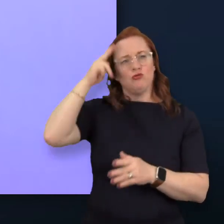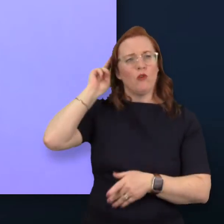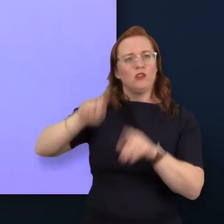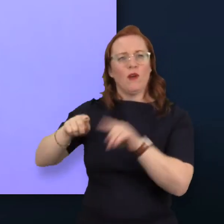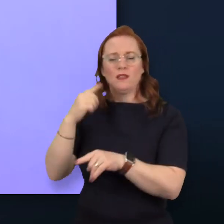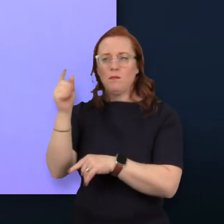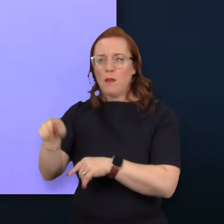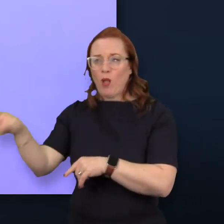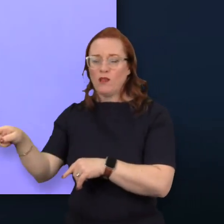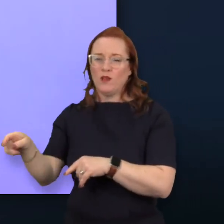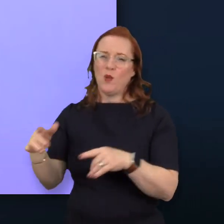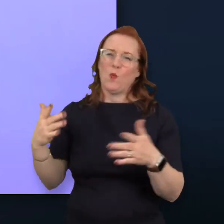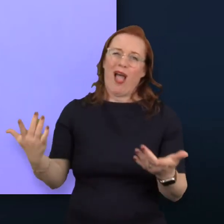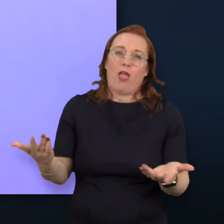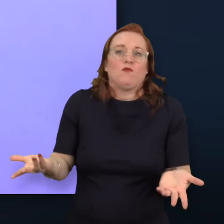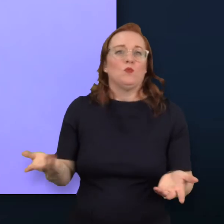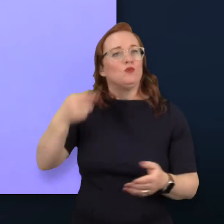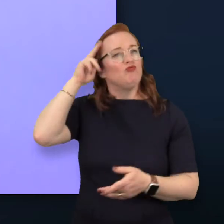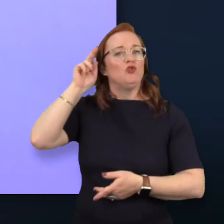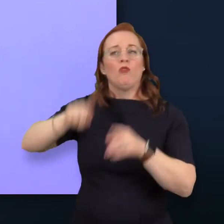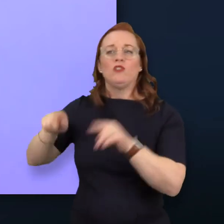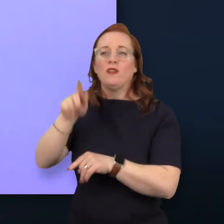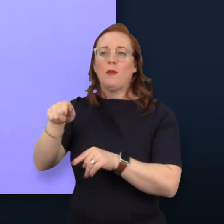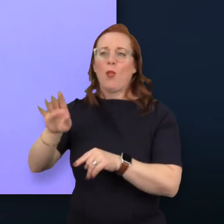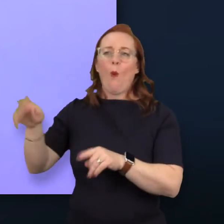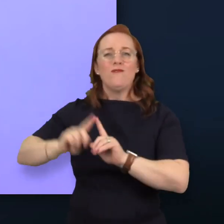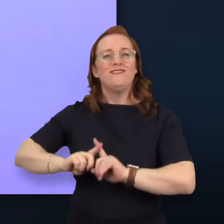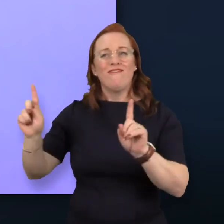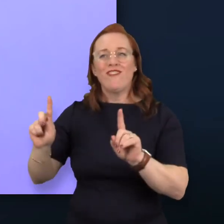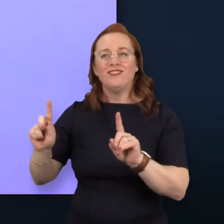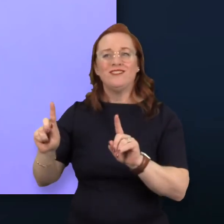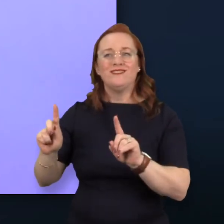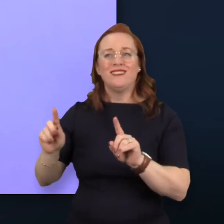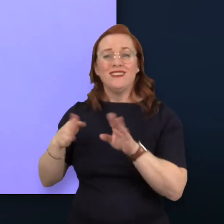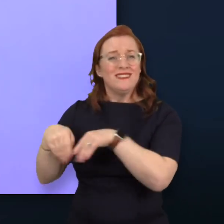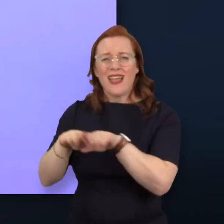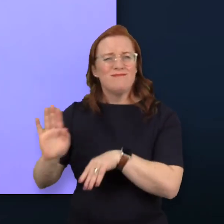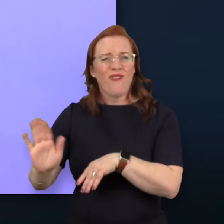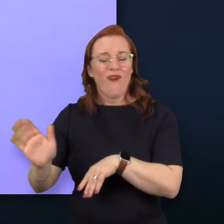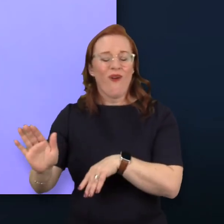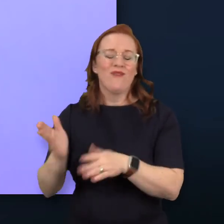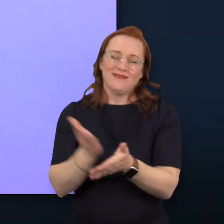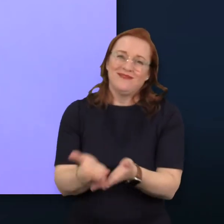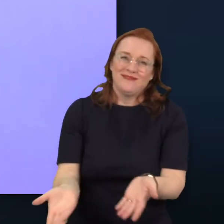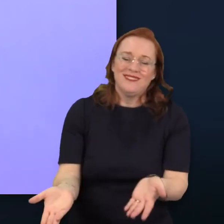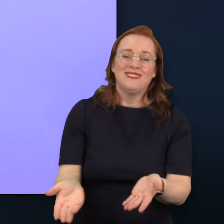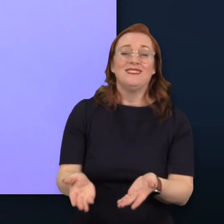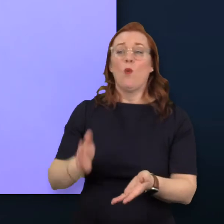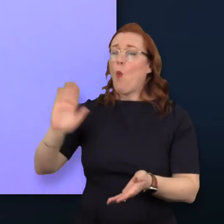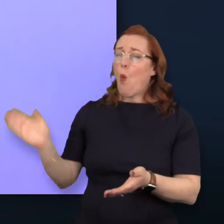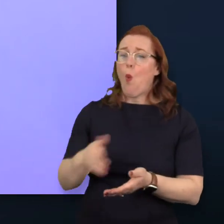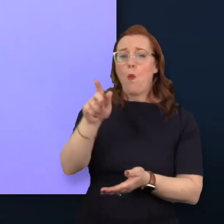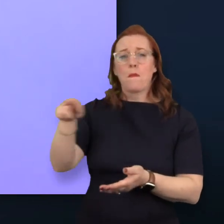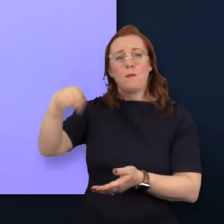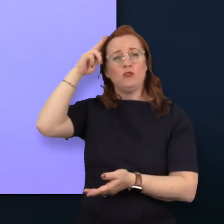that when you've met one neurodiverse person, you've met one neurodiverse person. And that's absolutely true. Everyone is